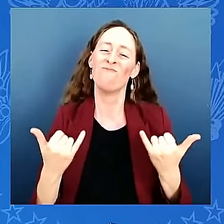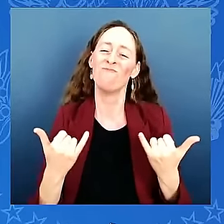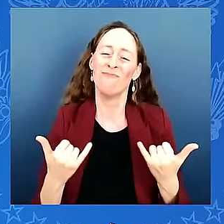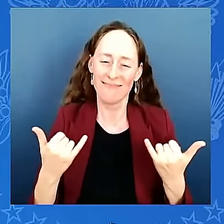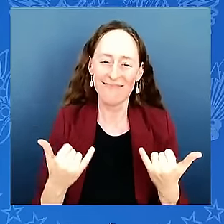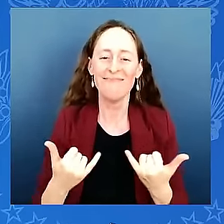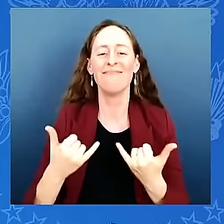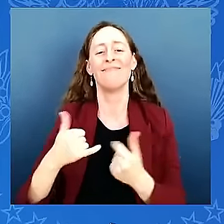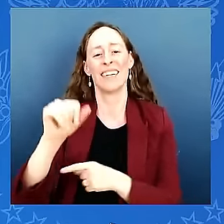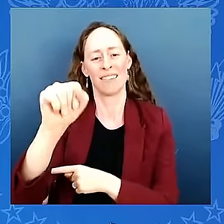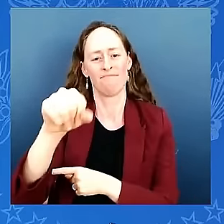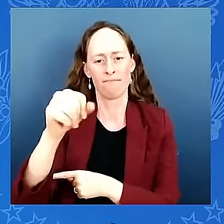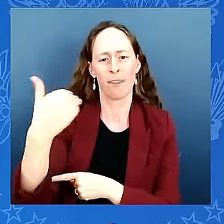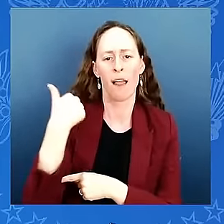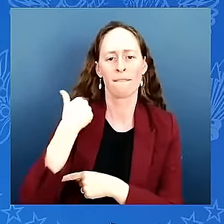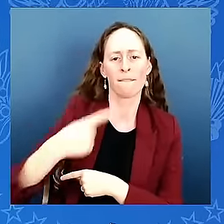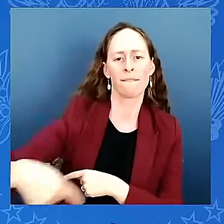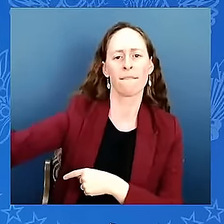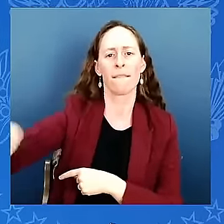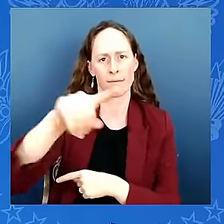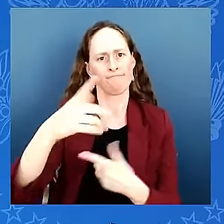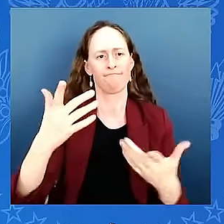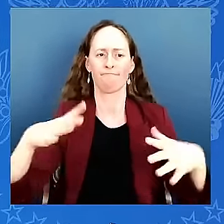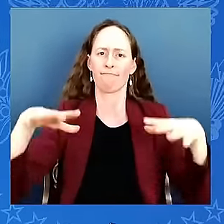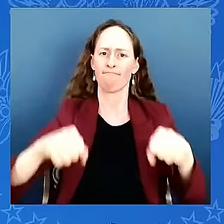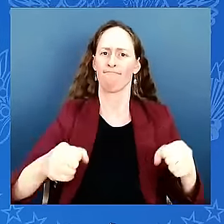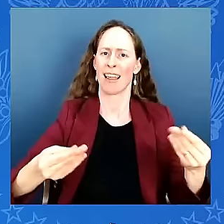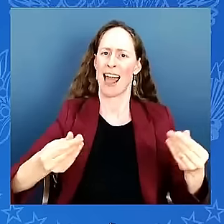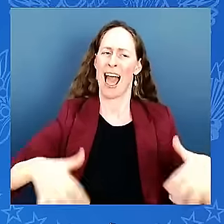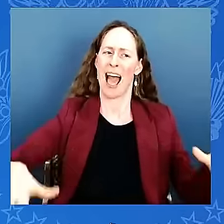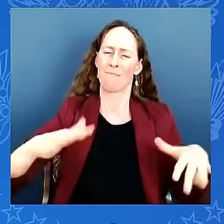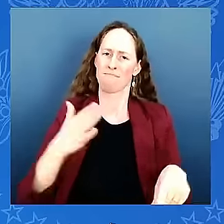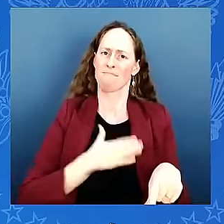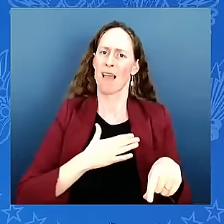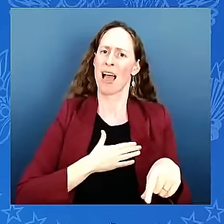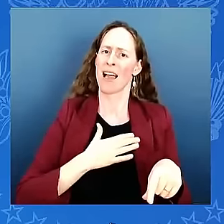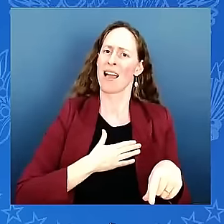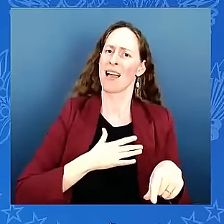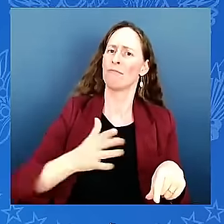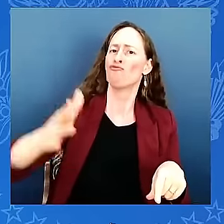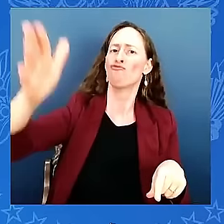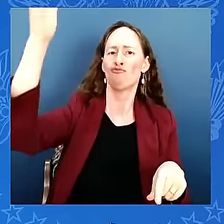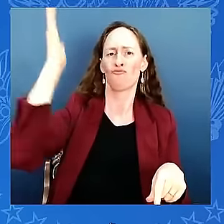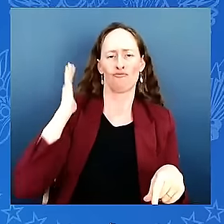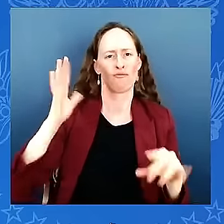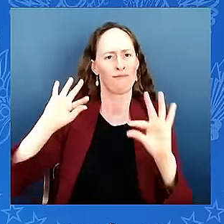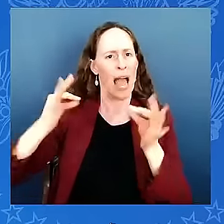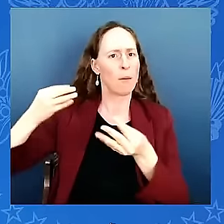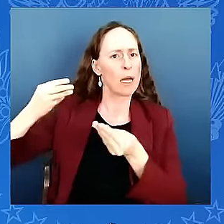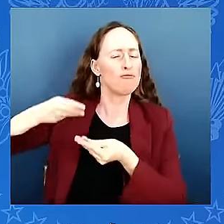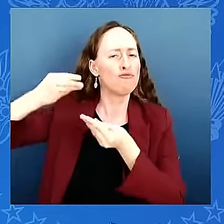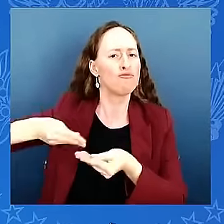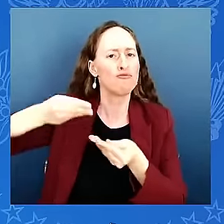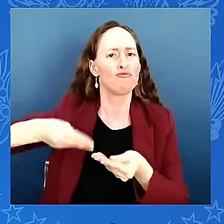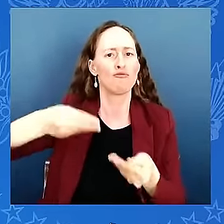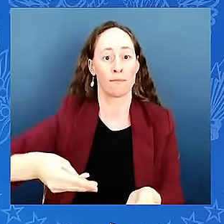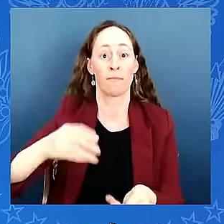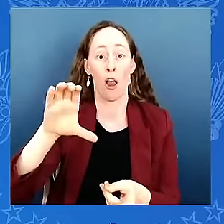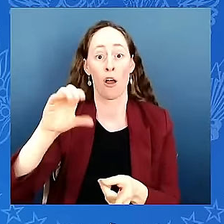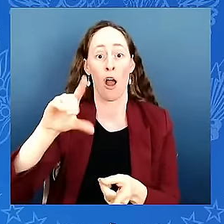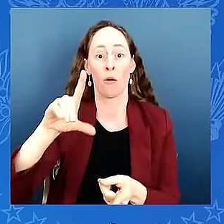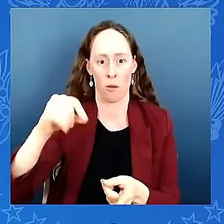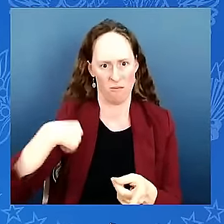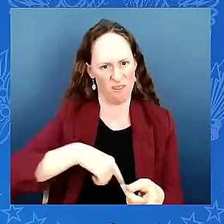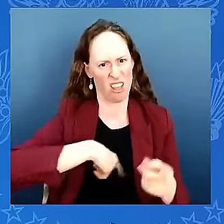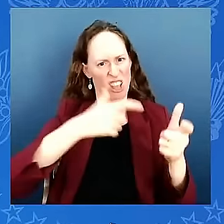basin and um we have the largest water right thank